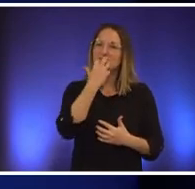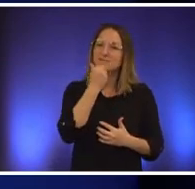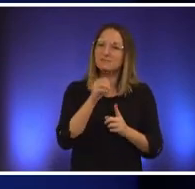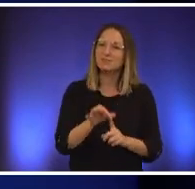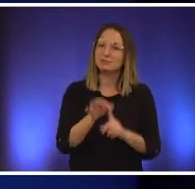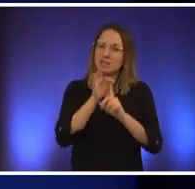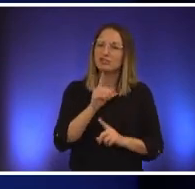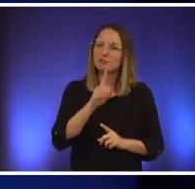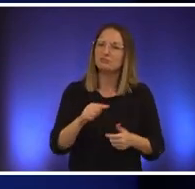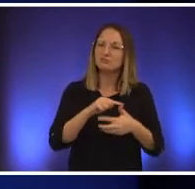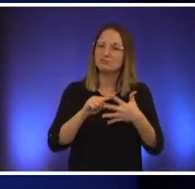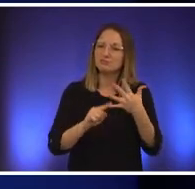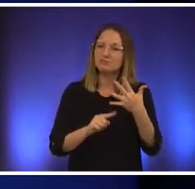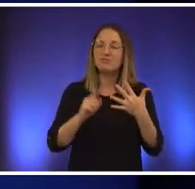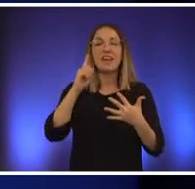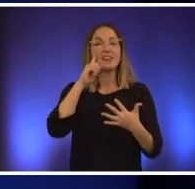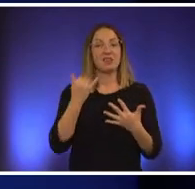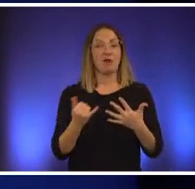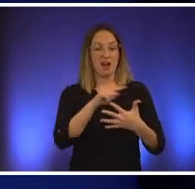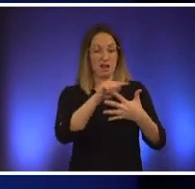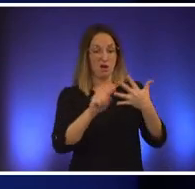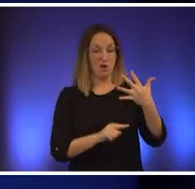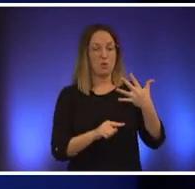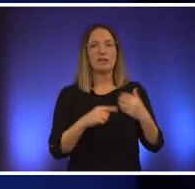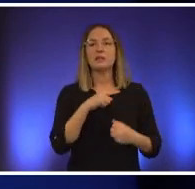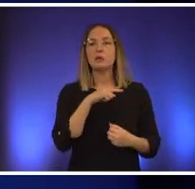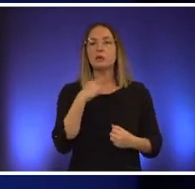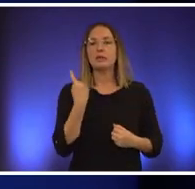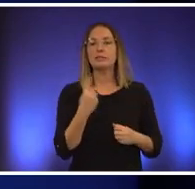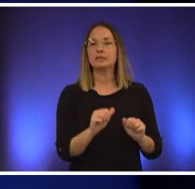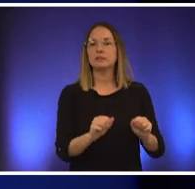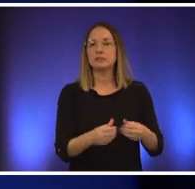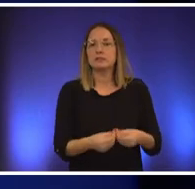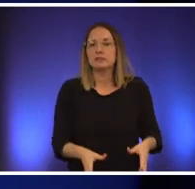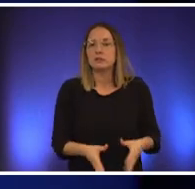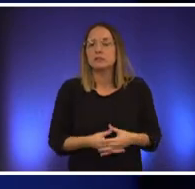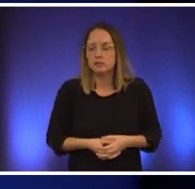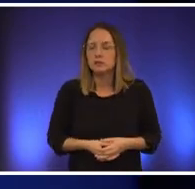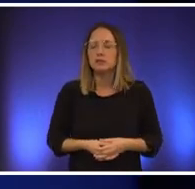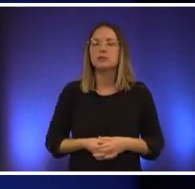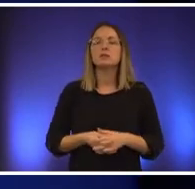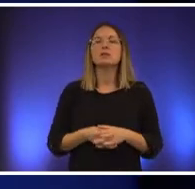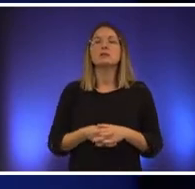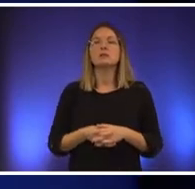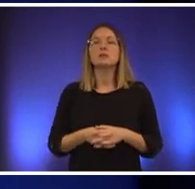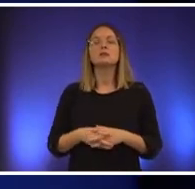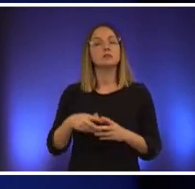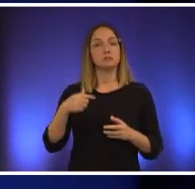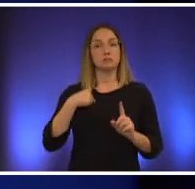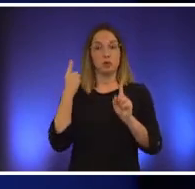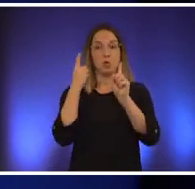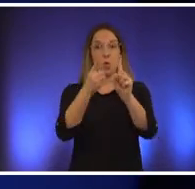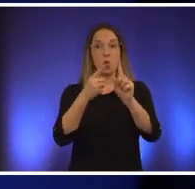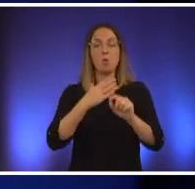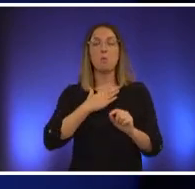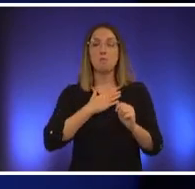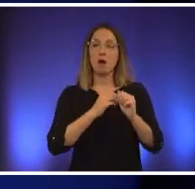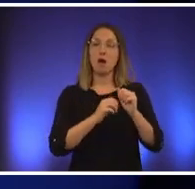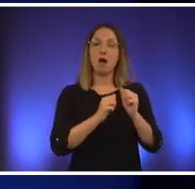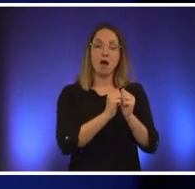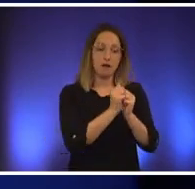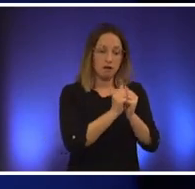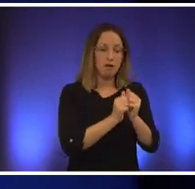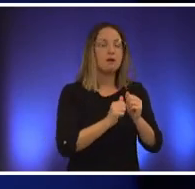a lot of them are at risk right now so what i've been trying to do in this campaign is is demonstrate not